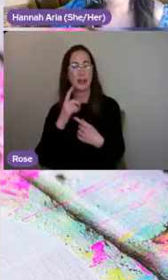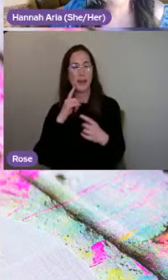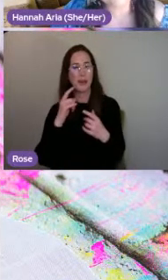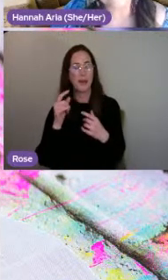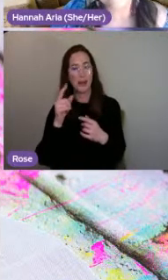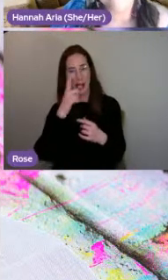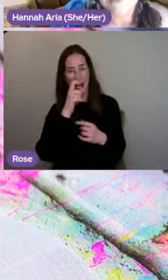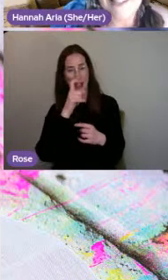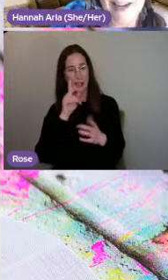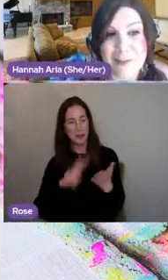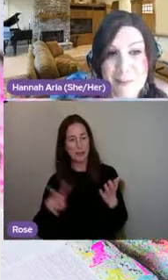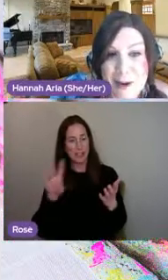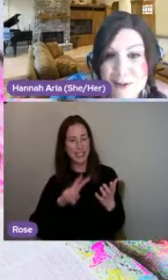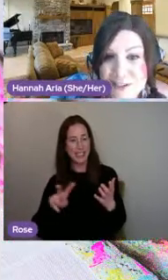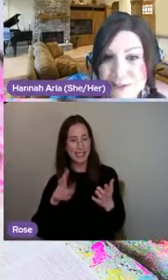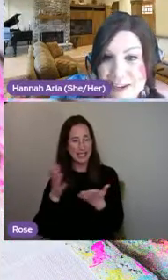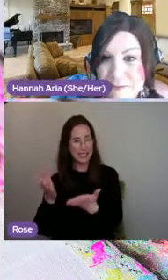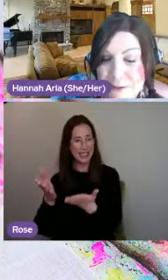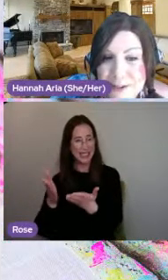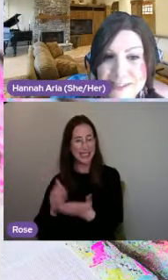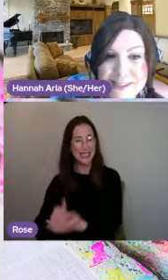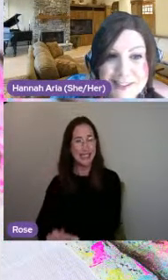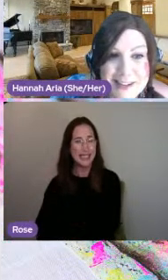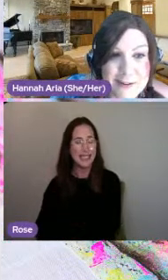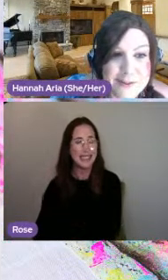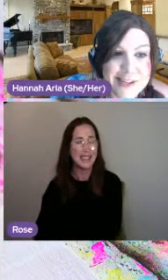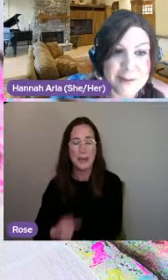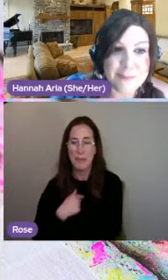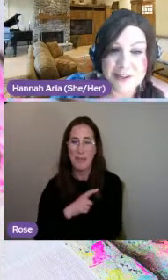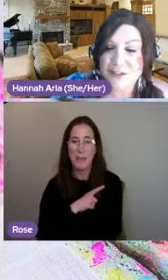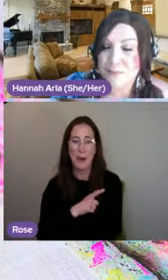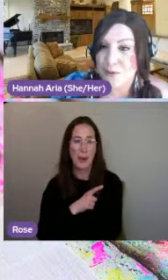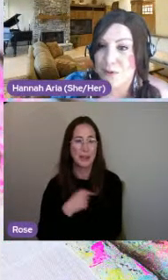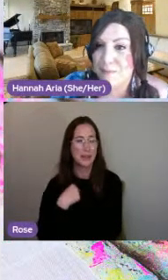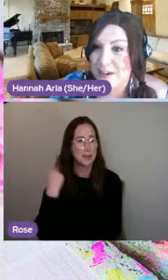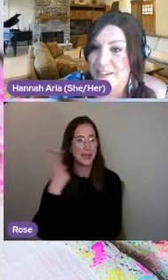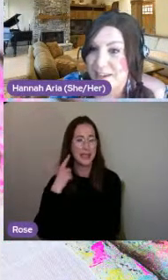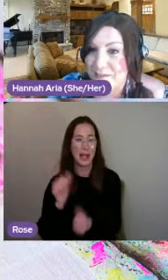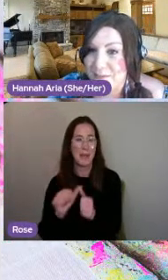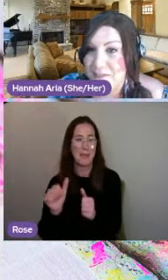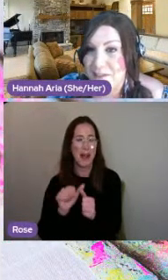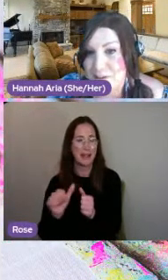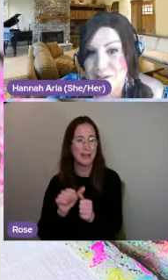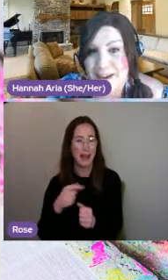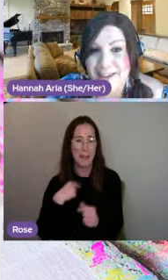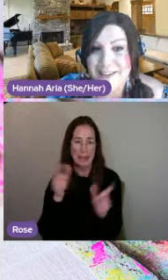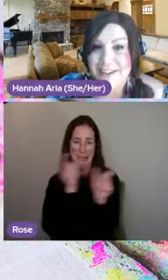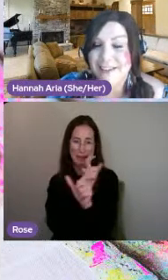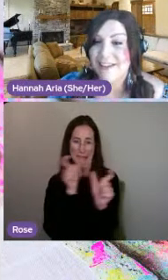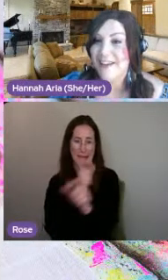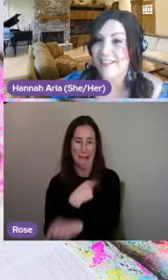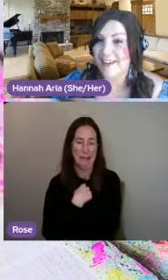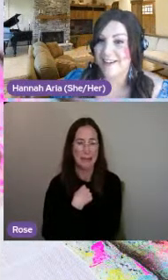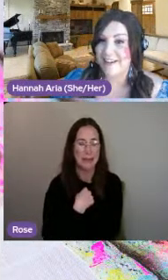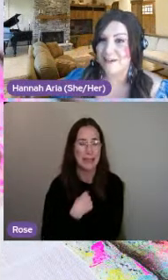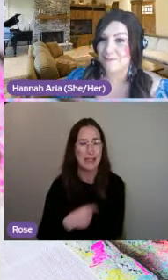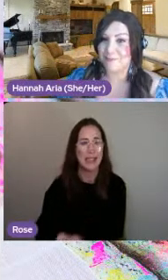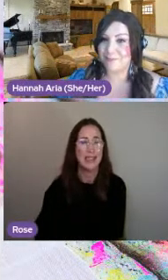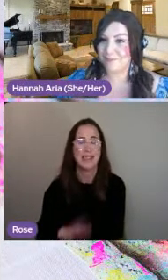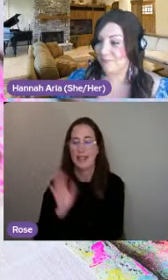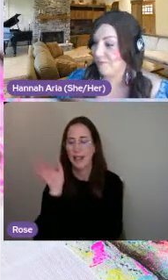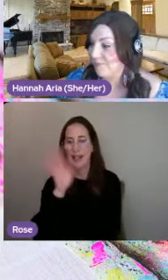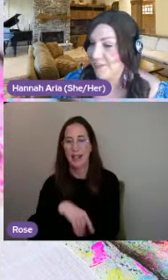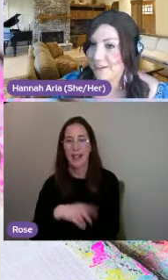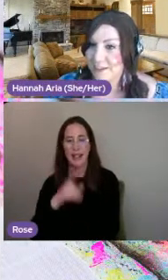would you mind reading out the poetry for us? Because I think it will sound much more impressive if you do it. No worries.